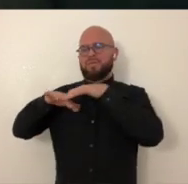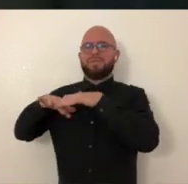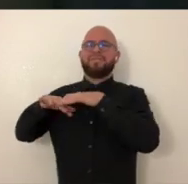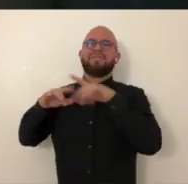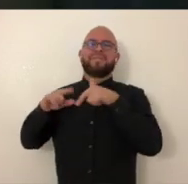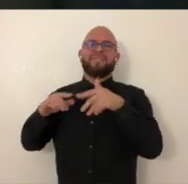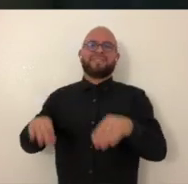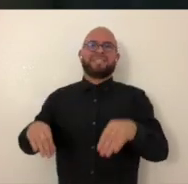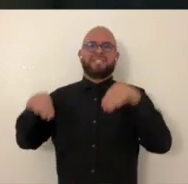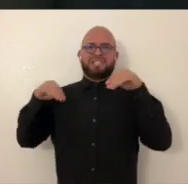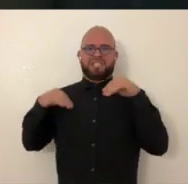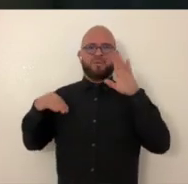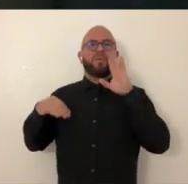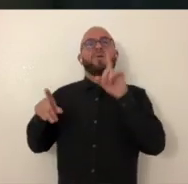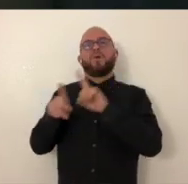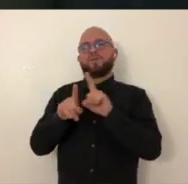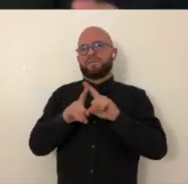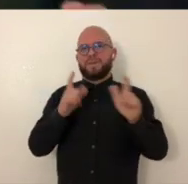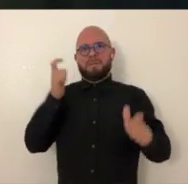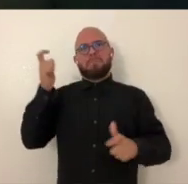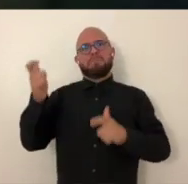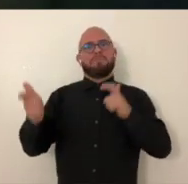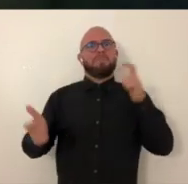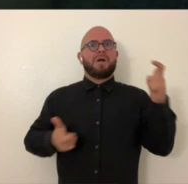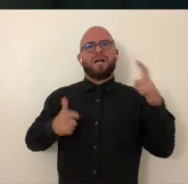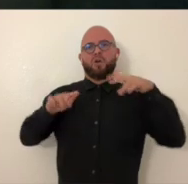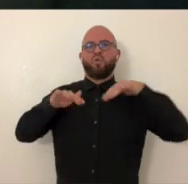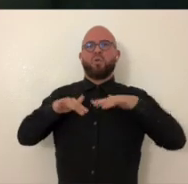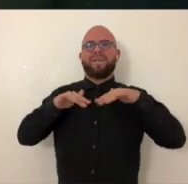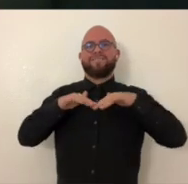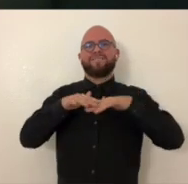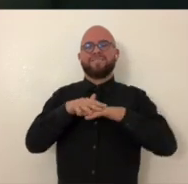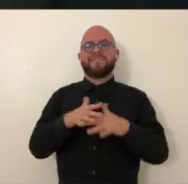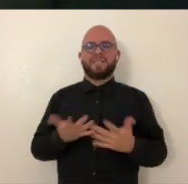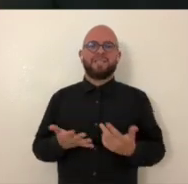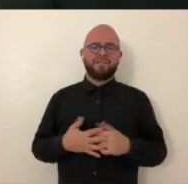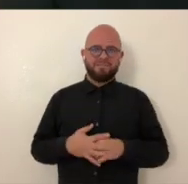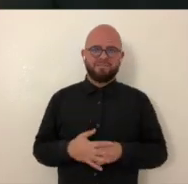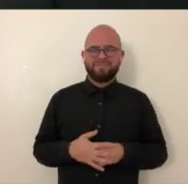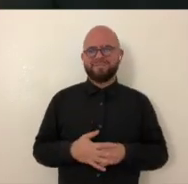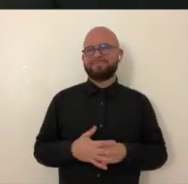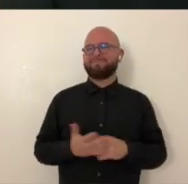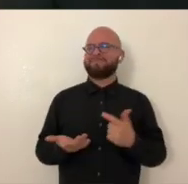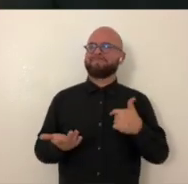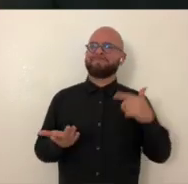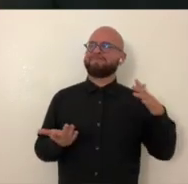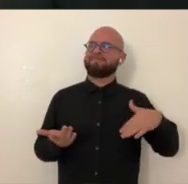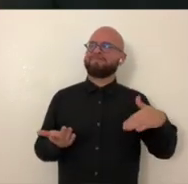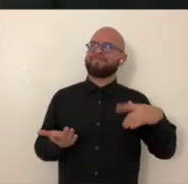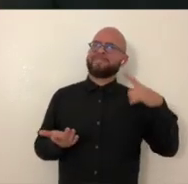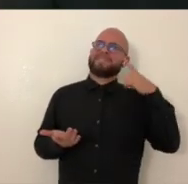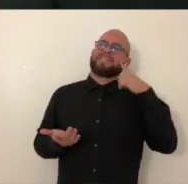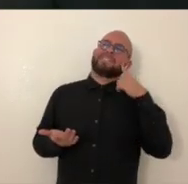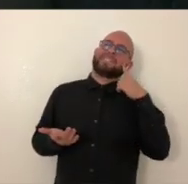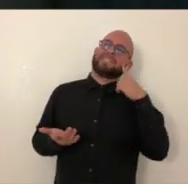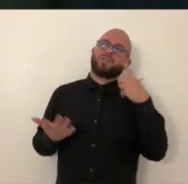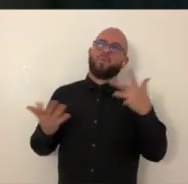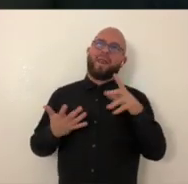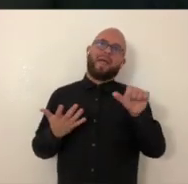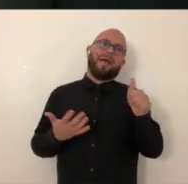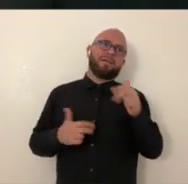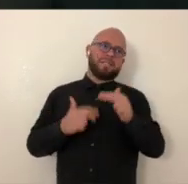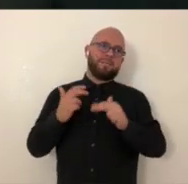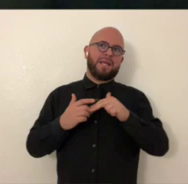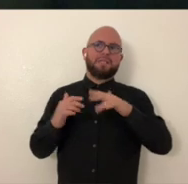them. And then the like kind of sheet for it is also going to be a big weaving. I haven't really thought